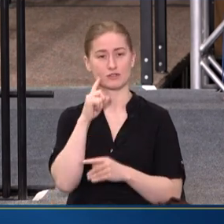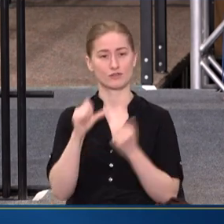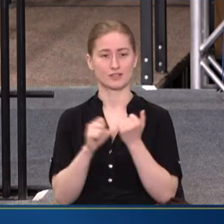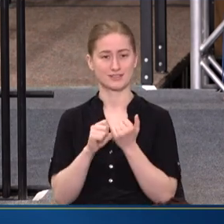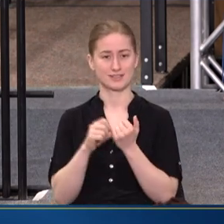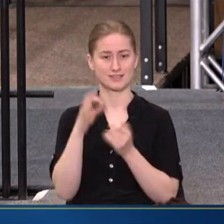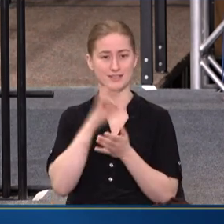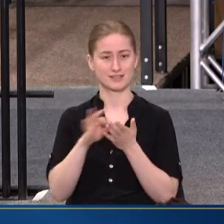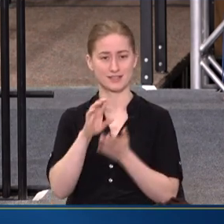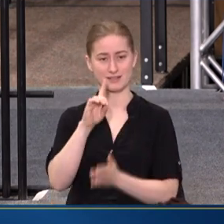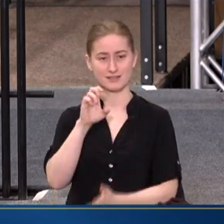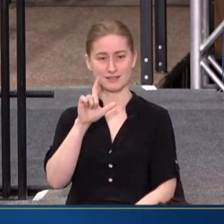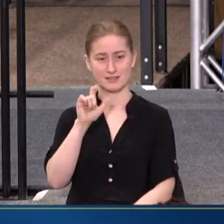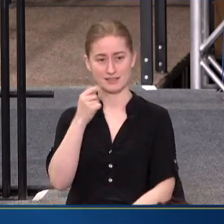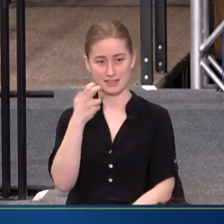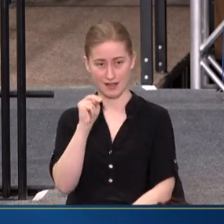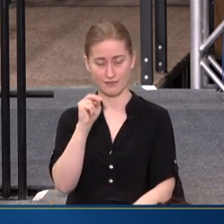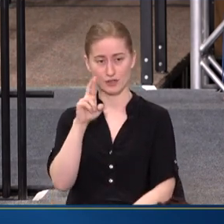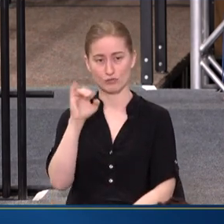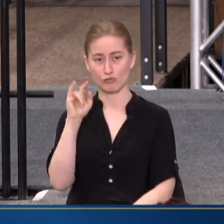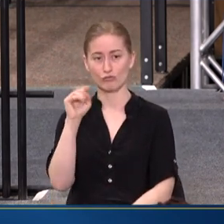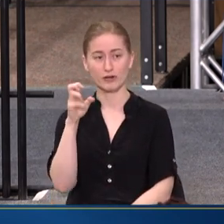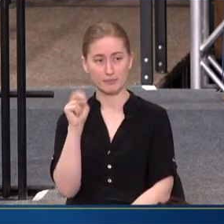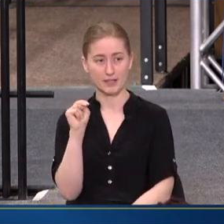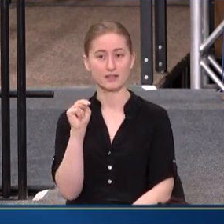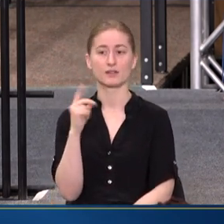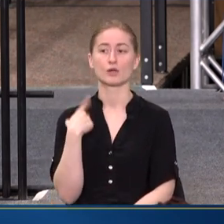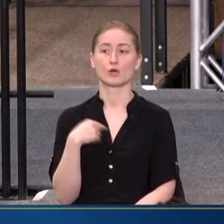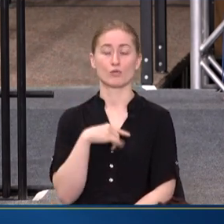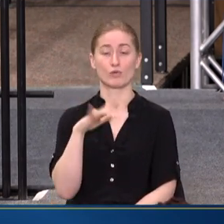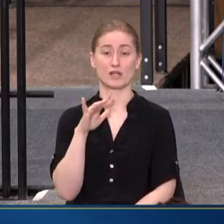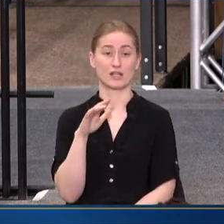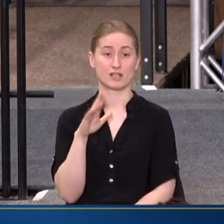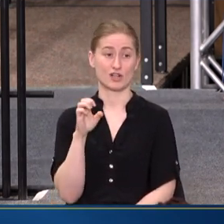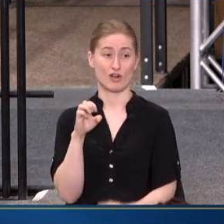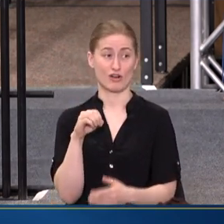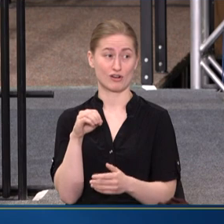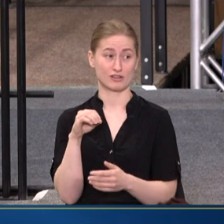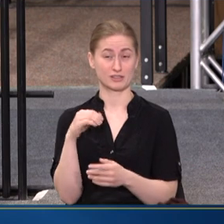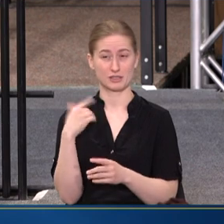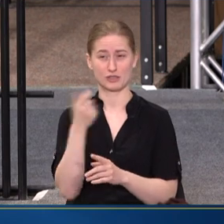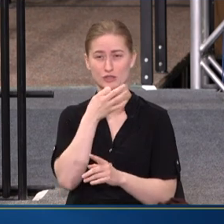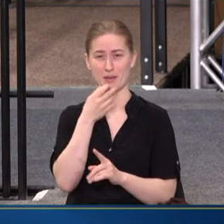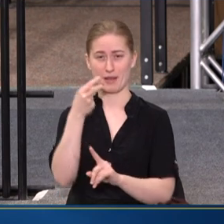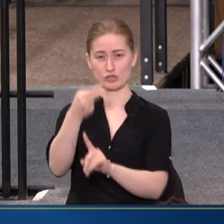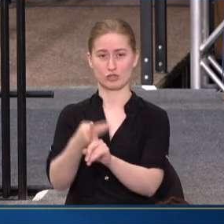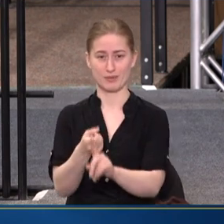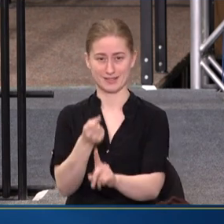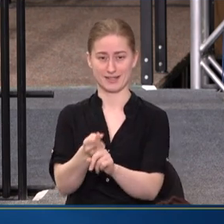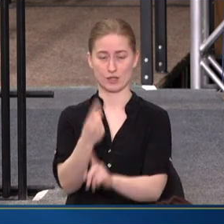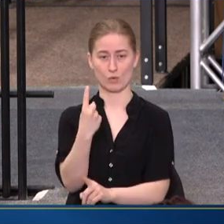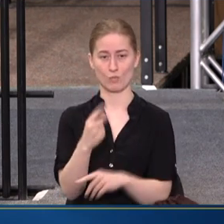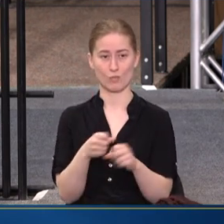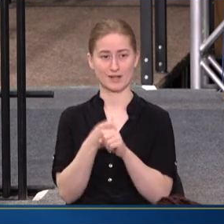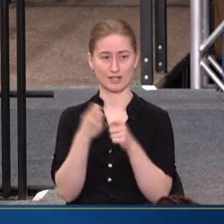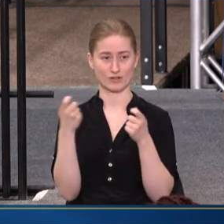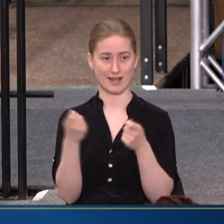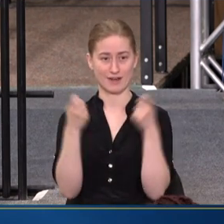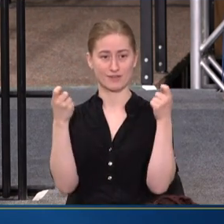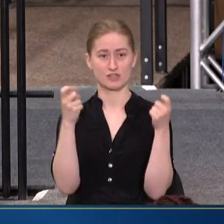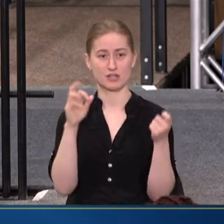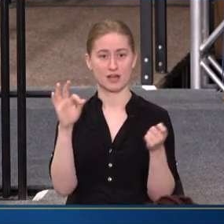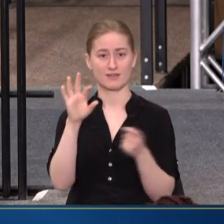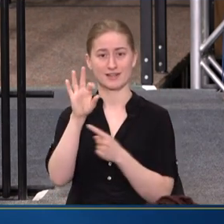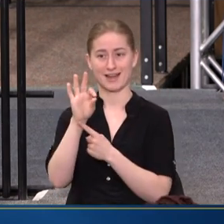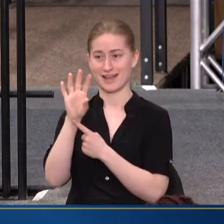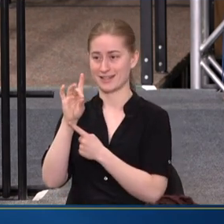SECRETARY DELPHIN RITMAN. WE ARE IN ABOUT TWO MONTHS GOING TO BE HITTING THE ONE-YEAR ANNIVERSARY OF THE